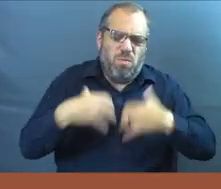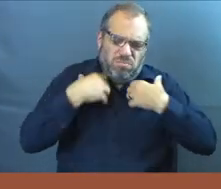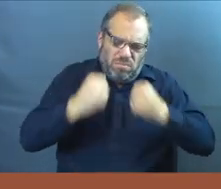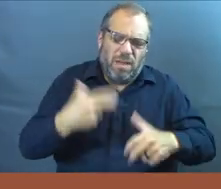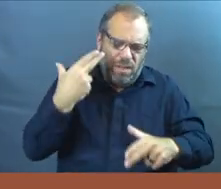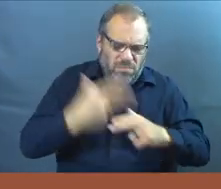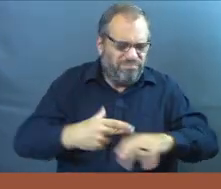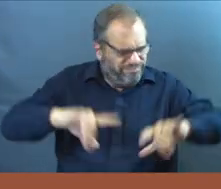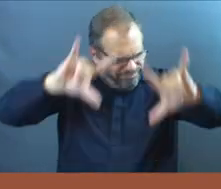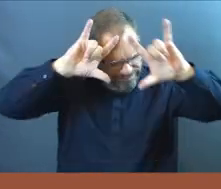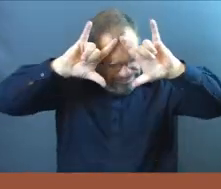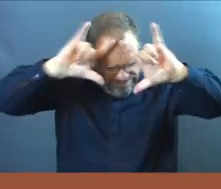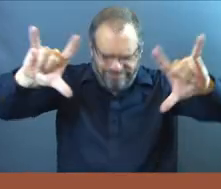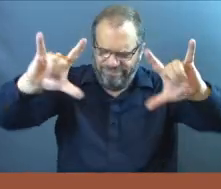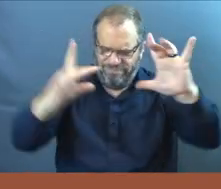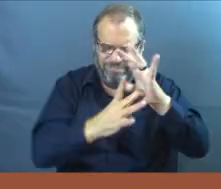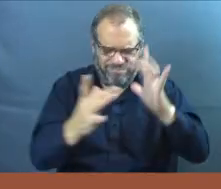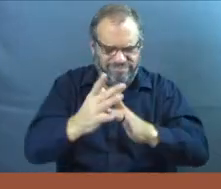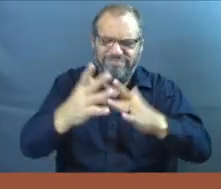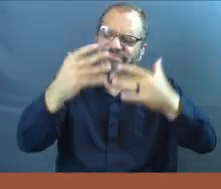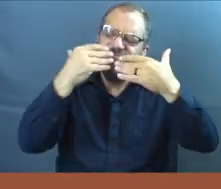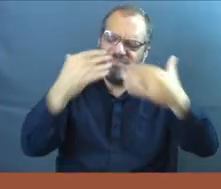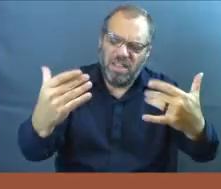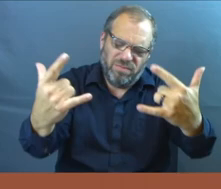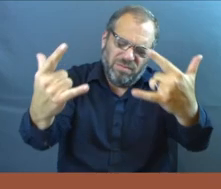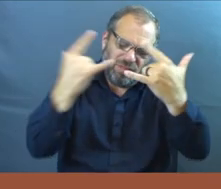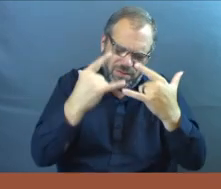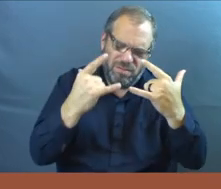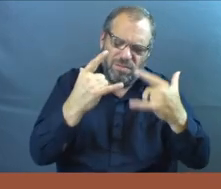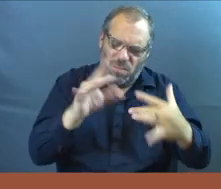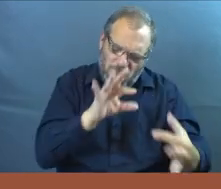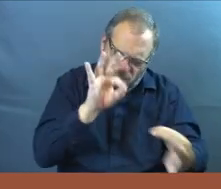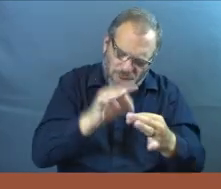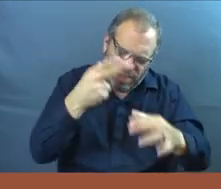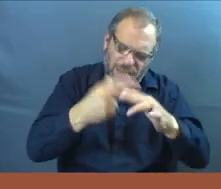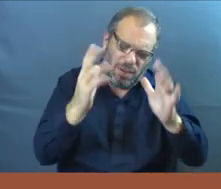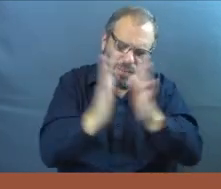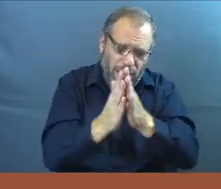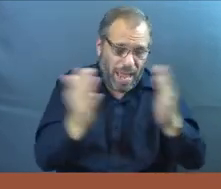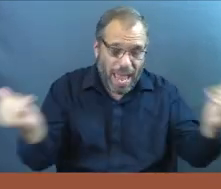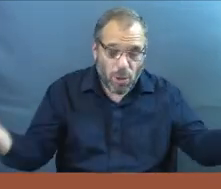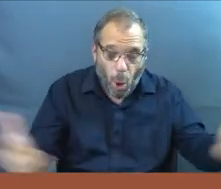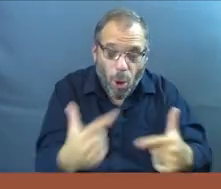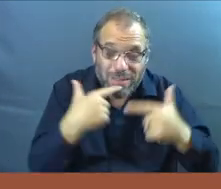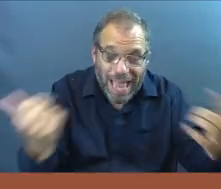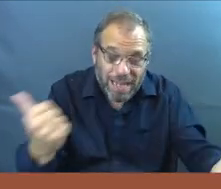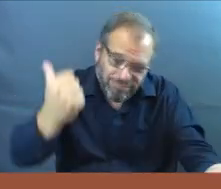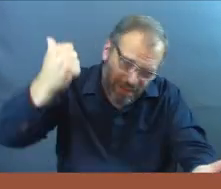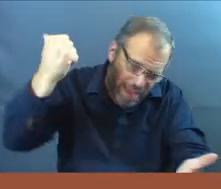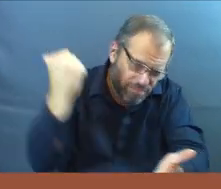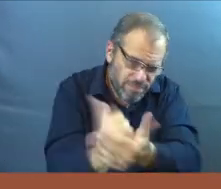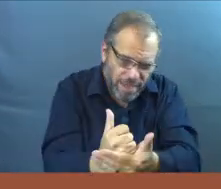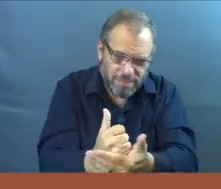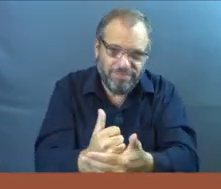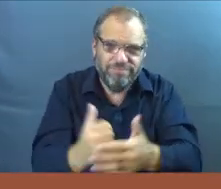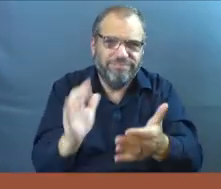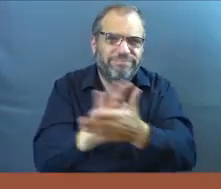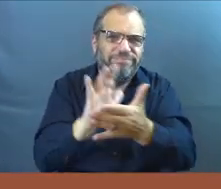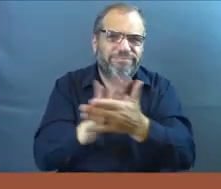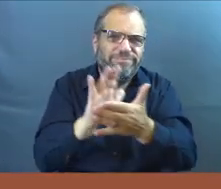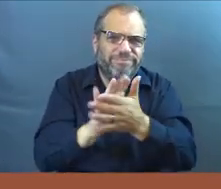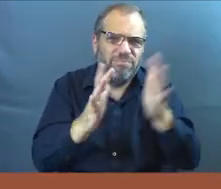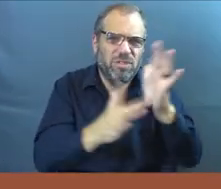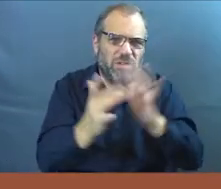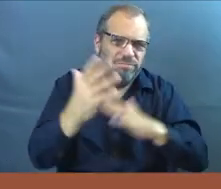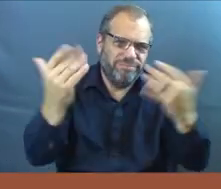name. We love you, Jesus. Thank you for loving us. It's in your perfect name we pray. And everybody said amen. Can we give Jesus some praise